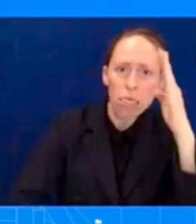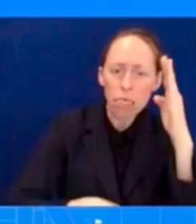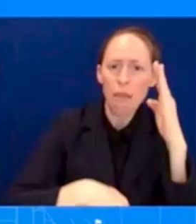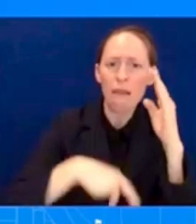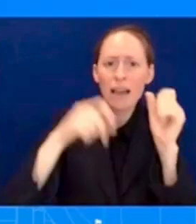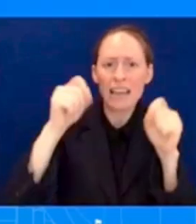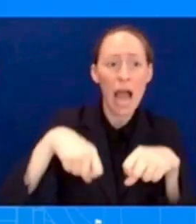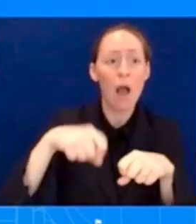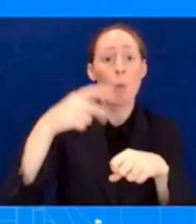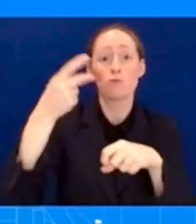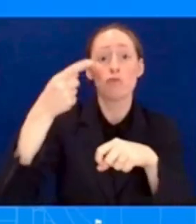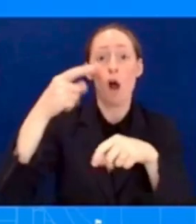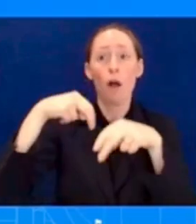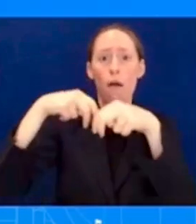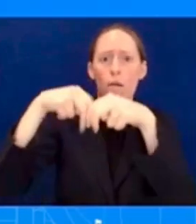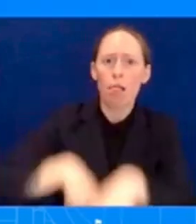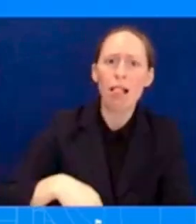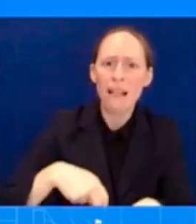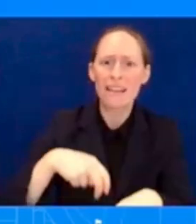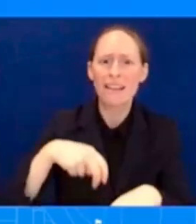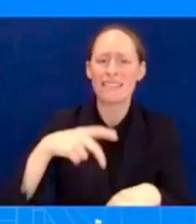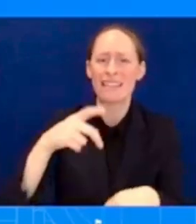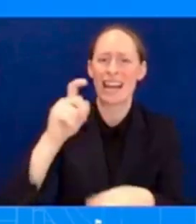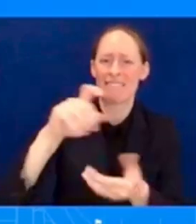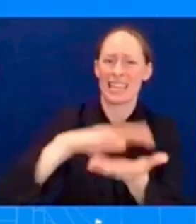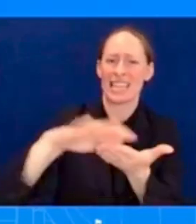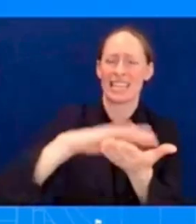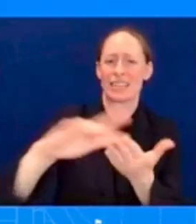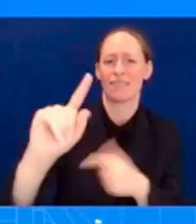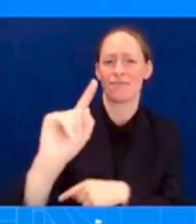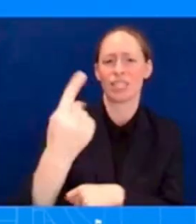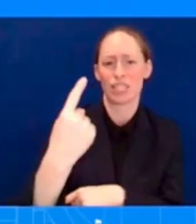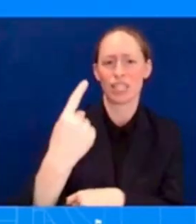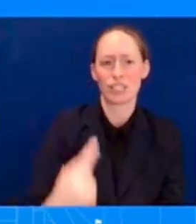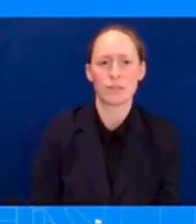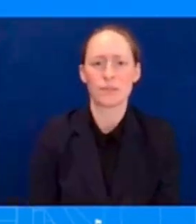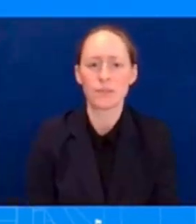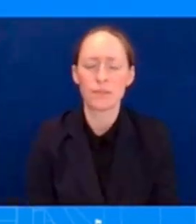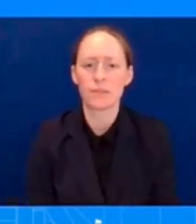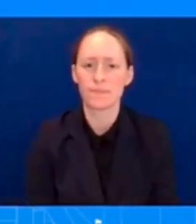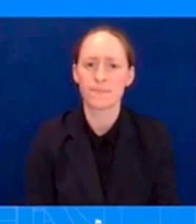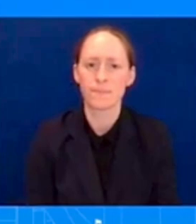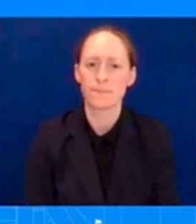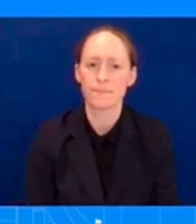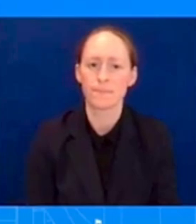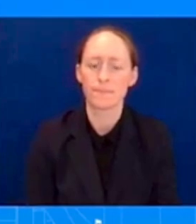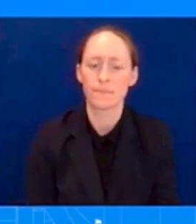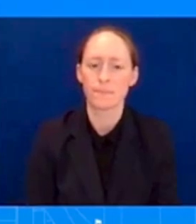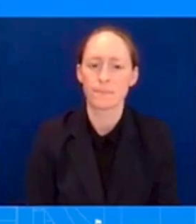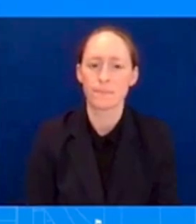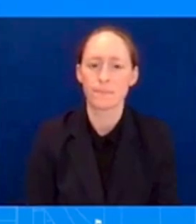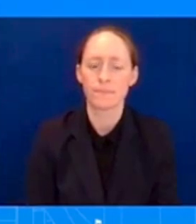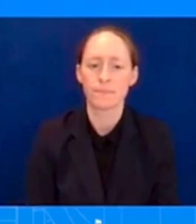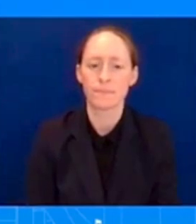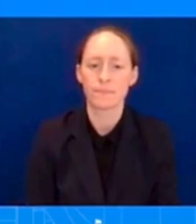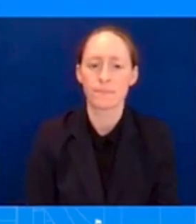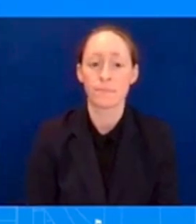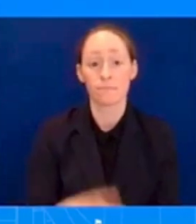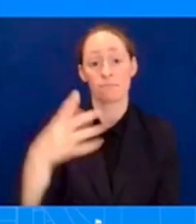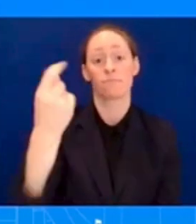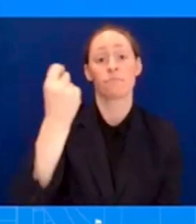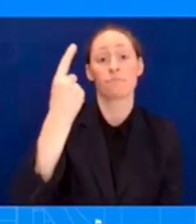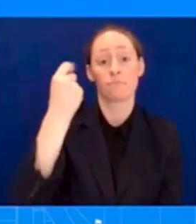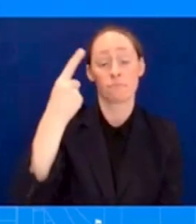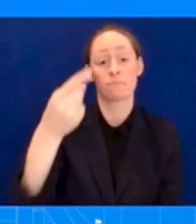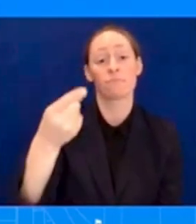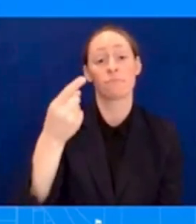are able to continue their job and right so they have their own work rest cycles and so again we want to make sure that we're doing this as quickly as possible